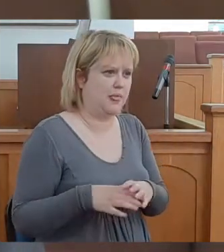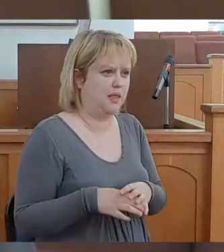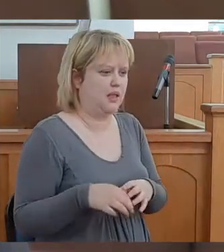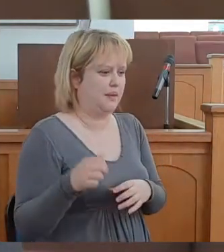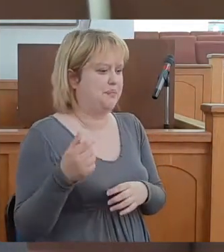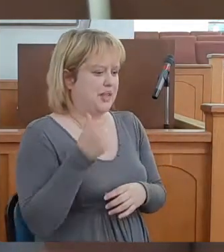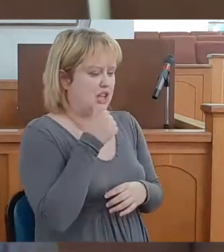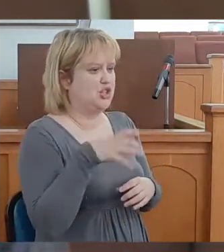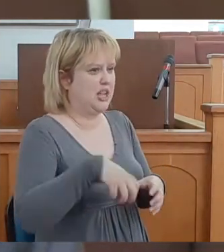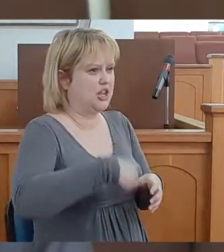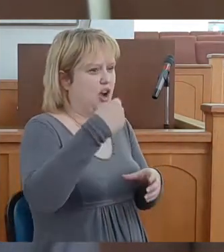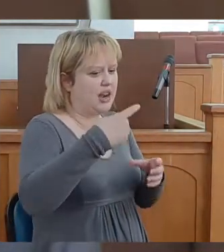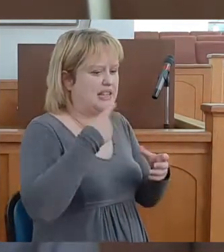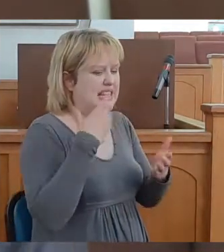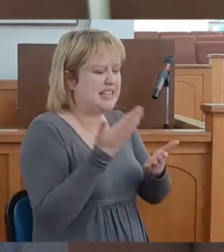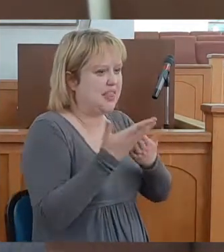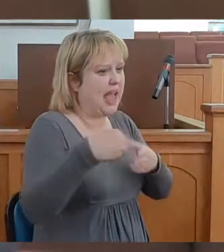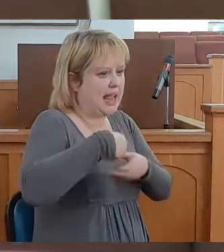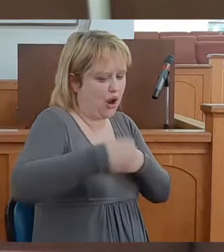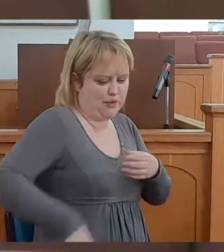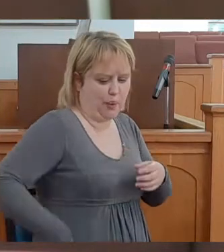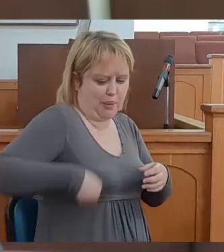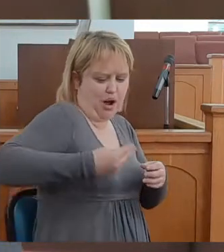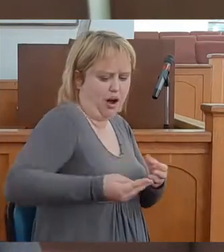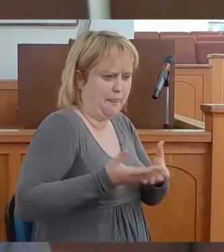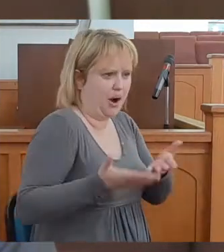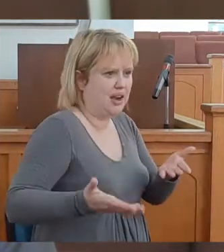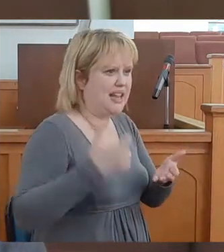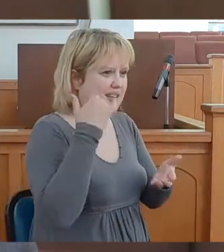She pulled this little gadget out of her pocket and she,